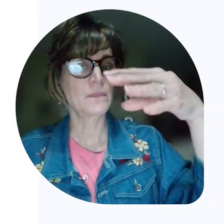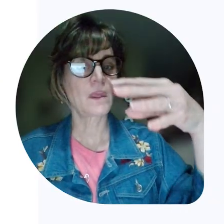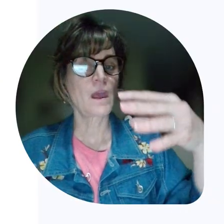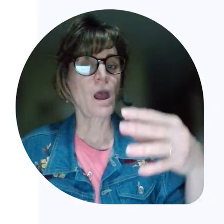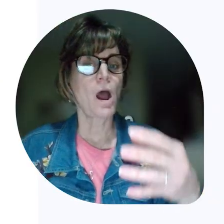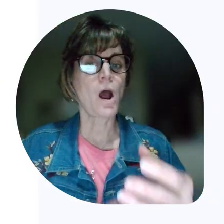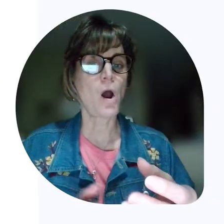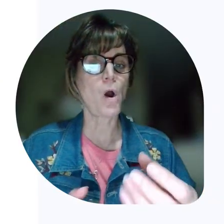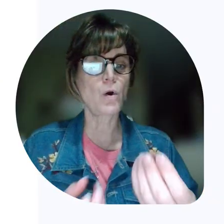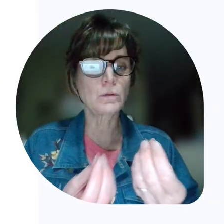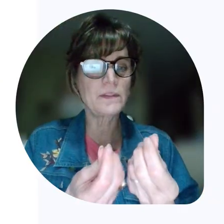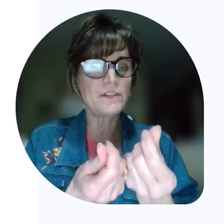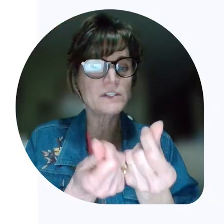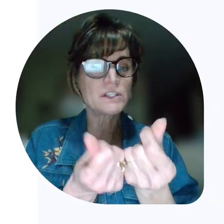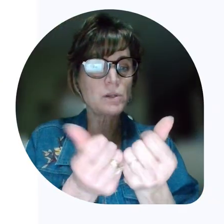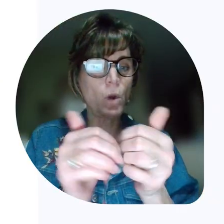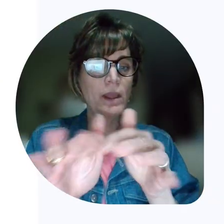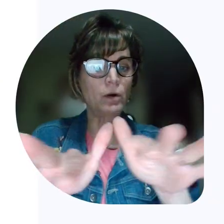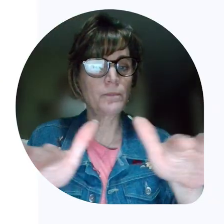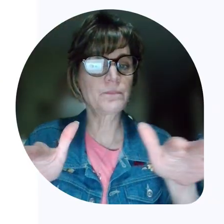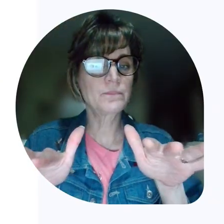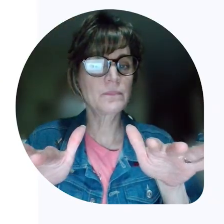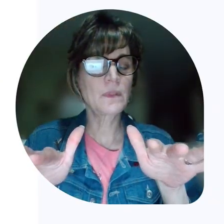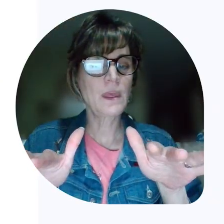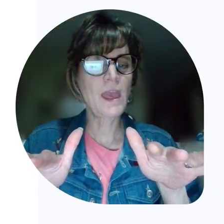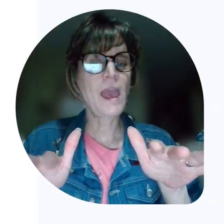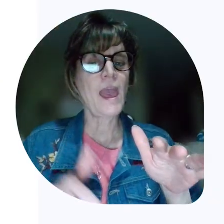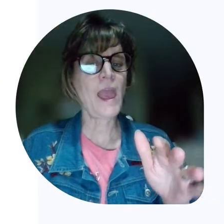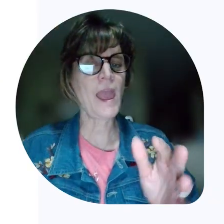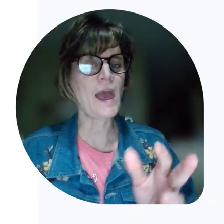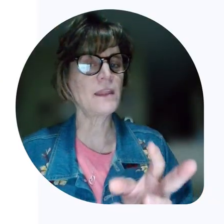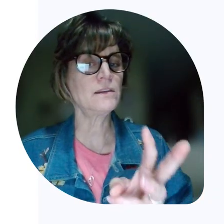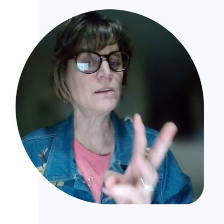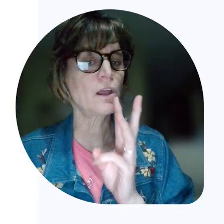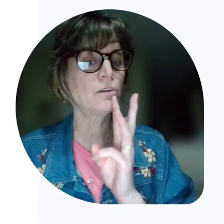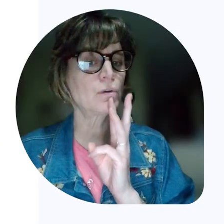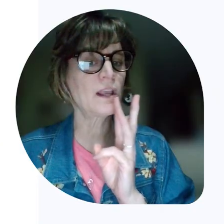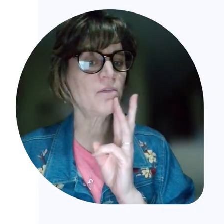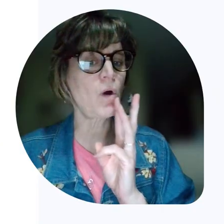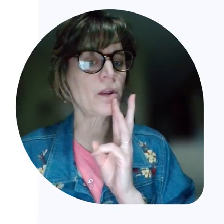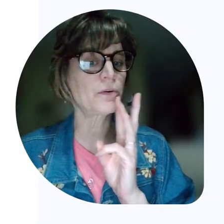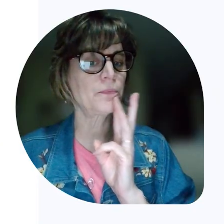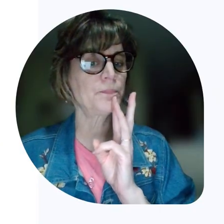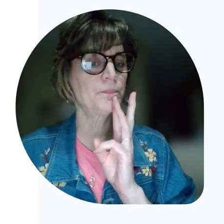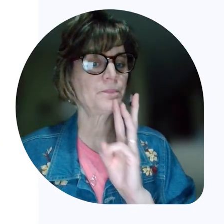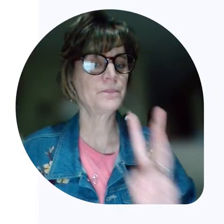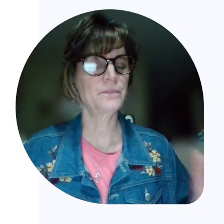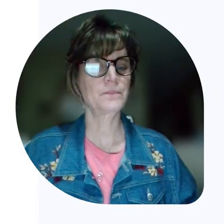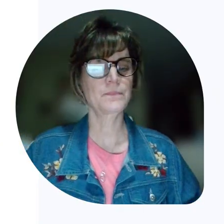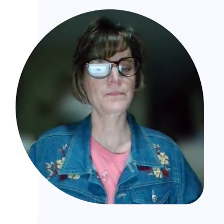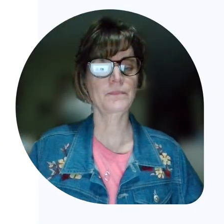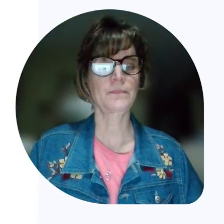a hole in the soil, and a drink of water.